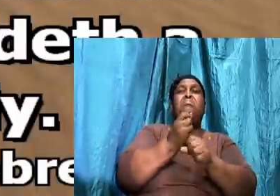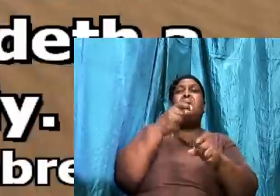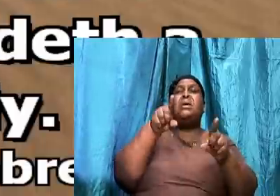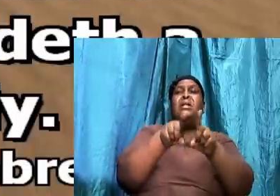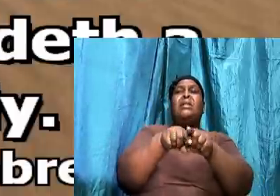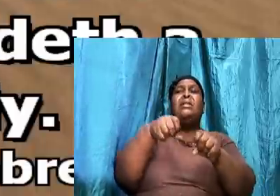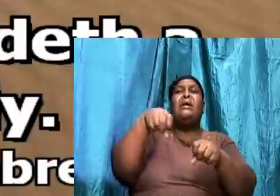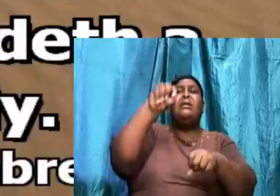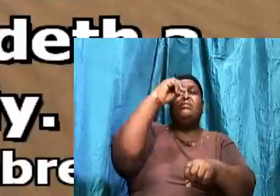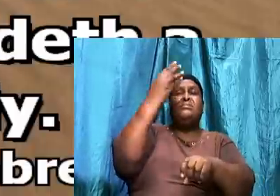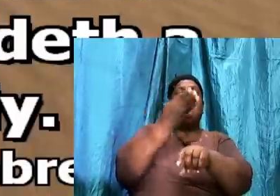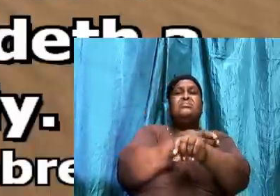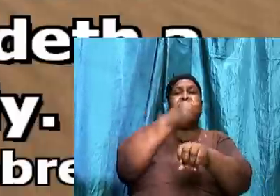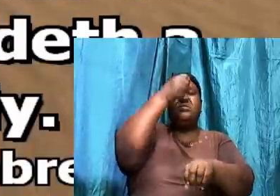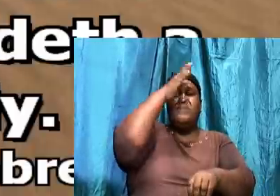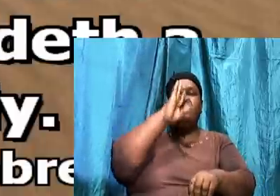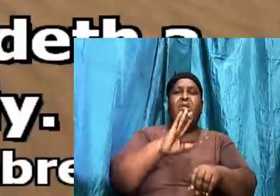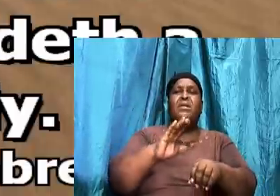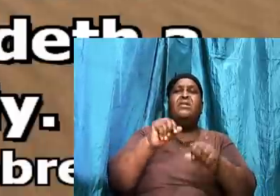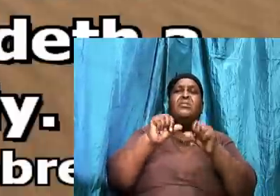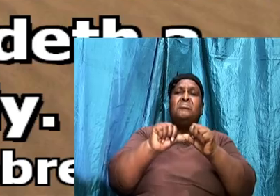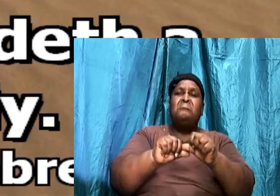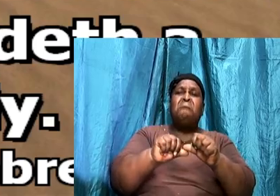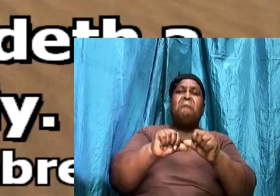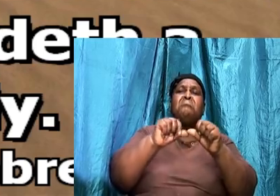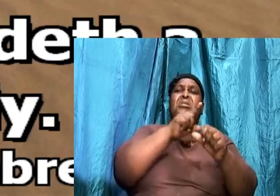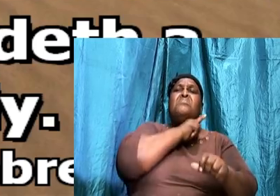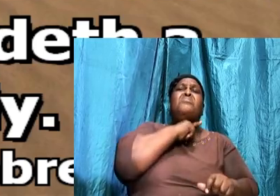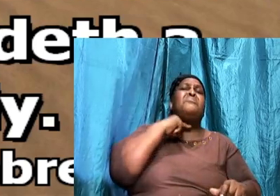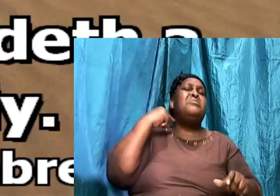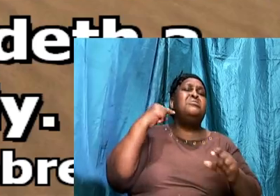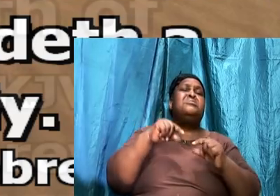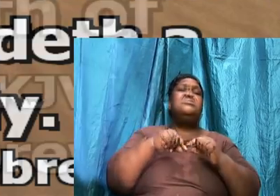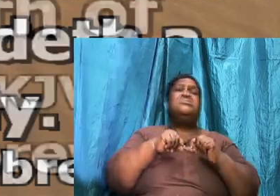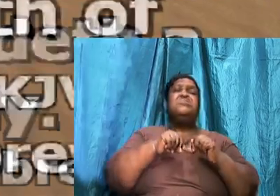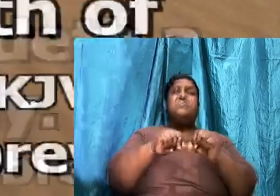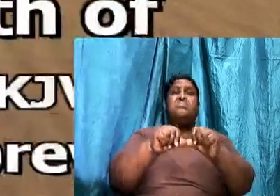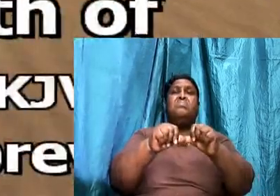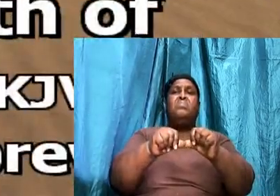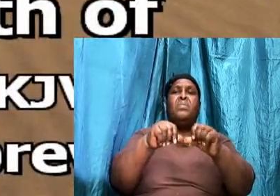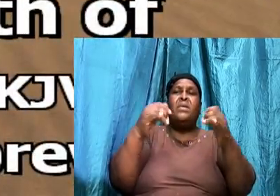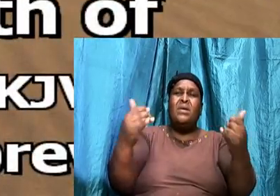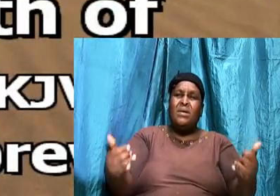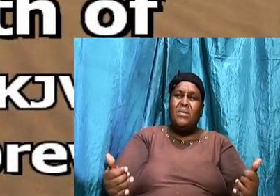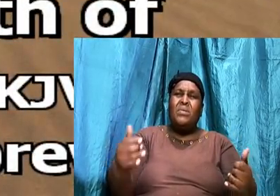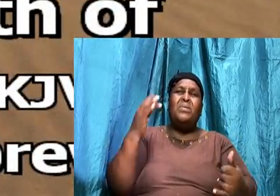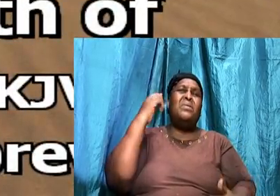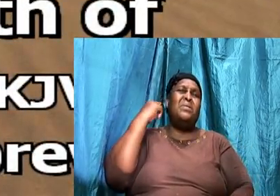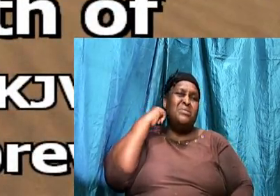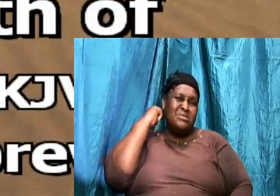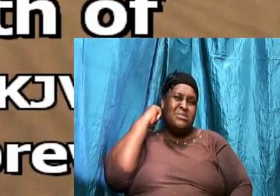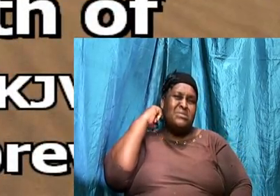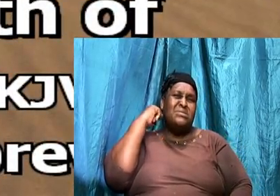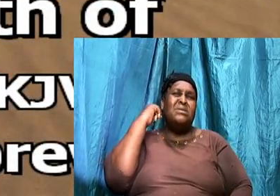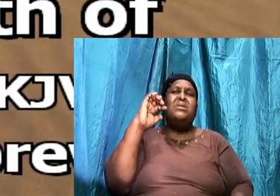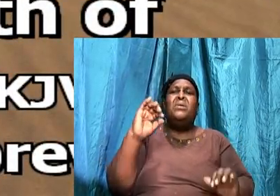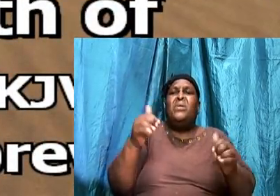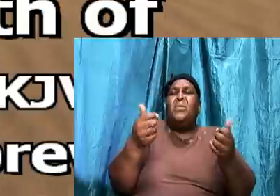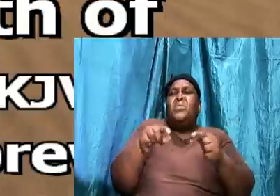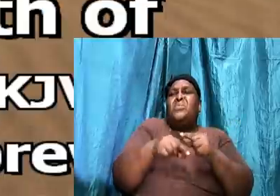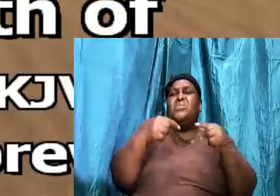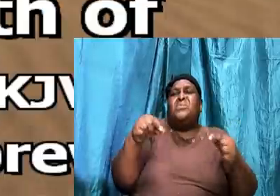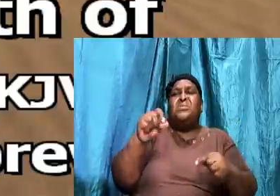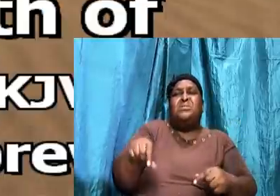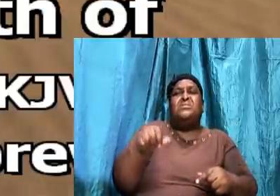Abided a priest. Continually. Now. Consider how great this man was.